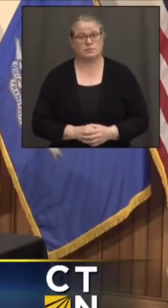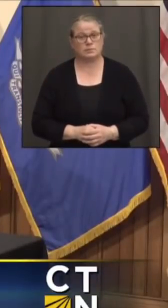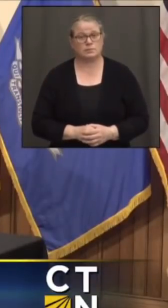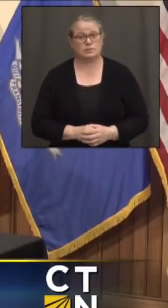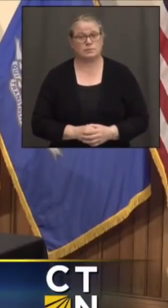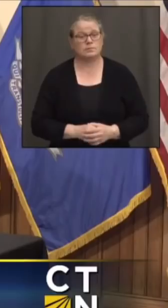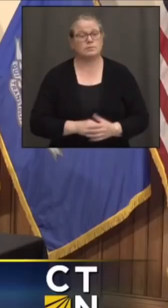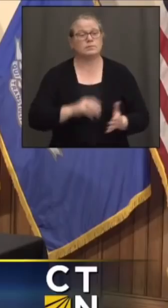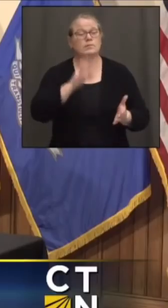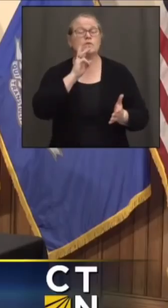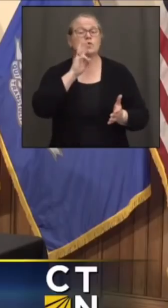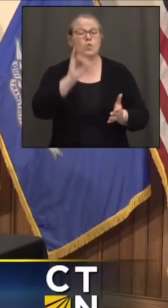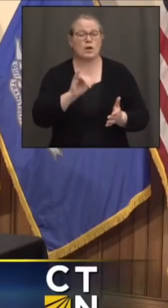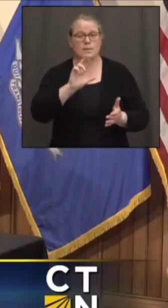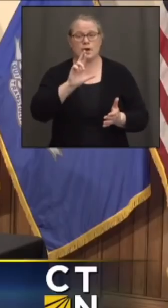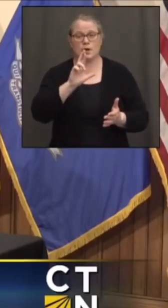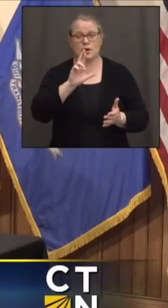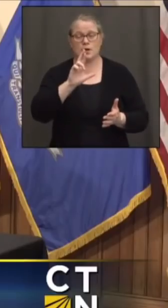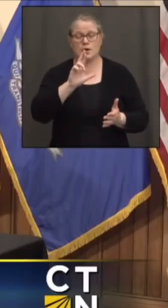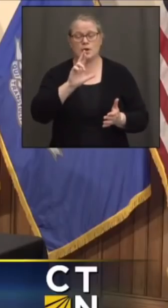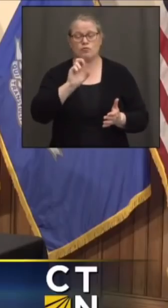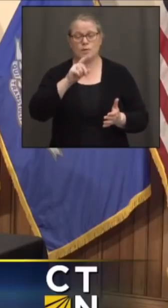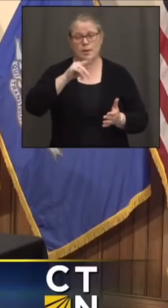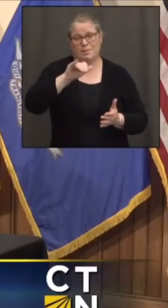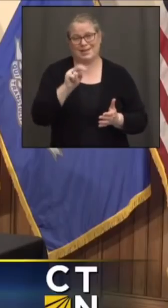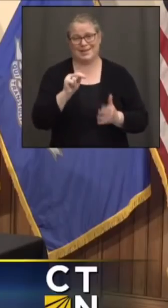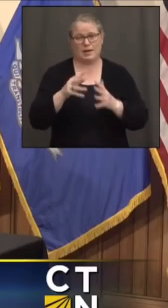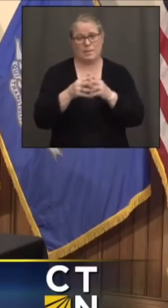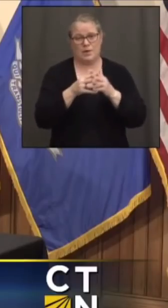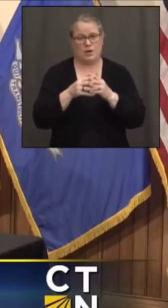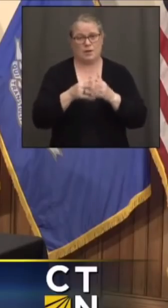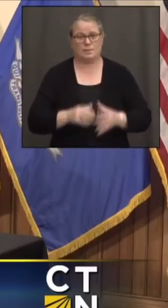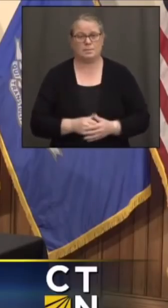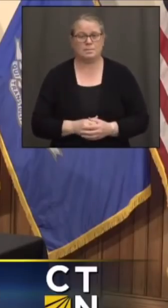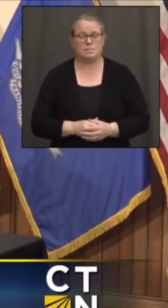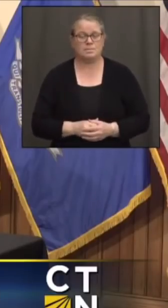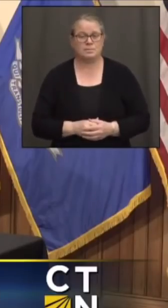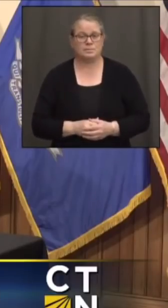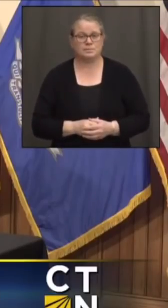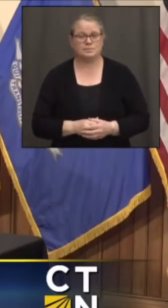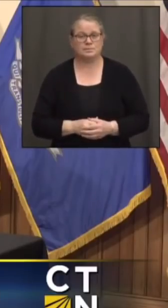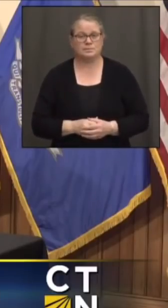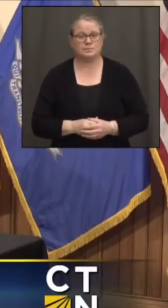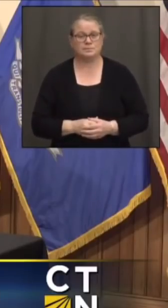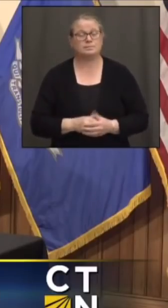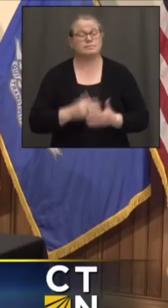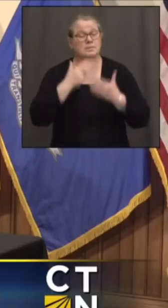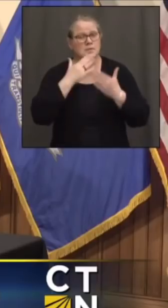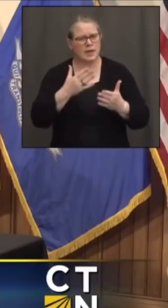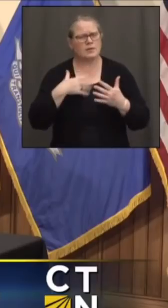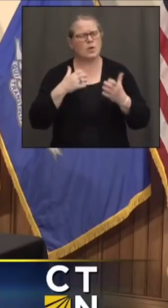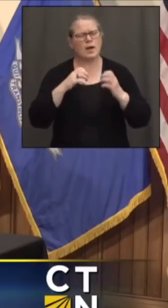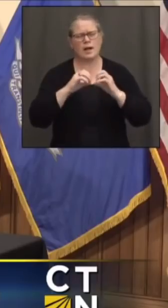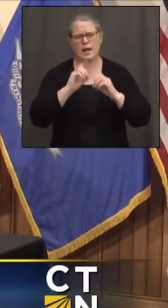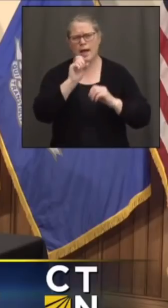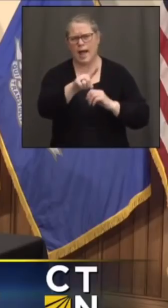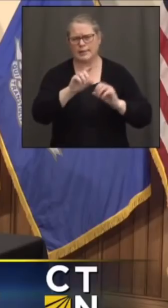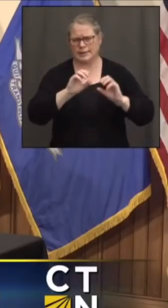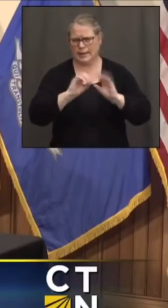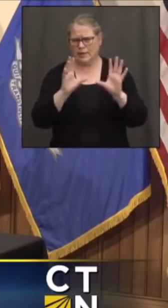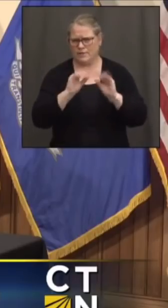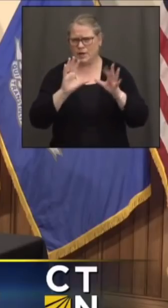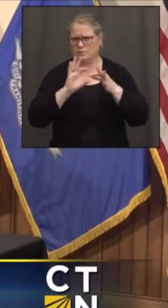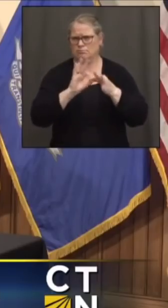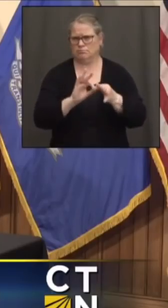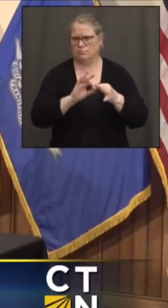The Waterbury Republican American. Thanks. This is a clarifying question on this, the school,